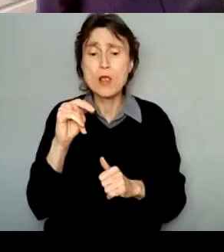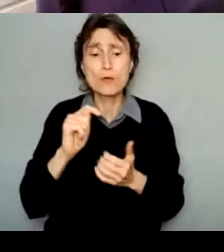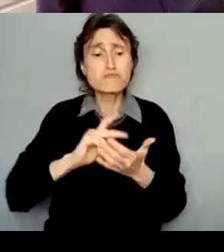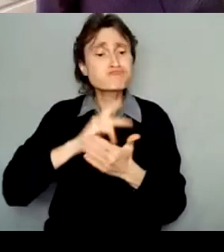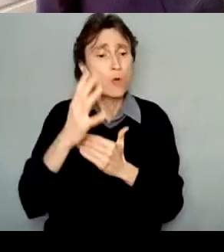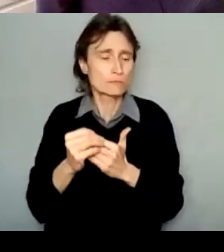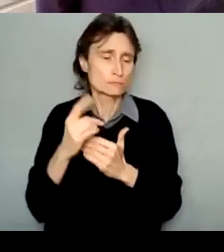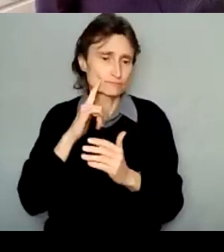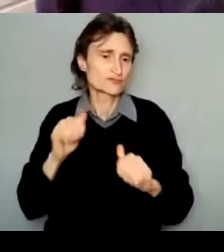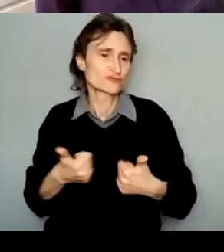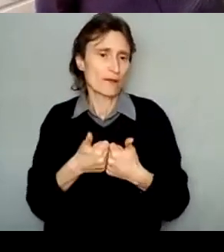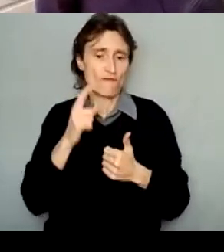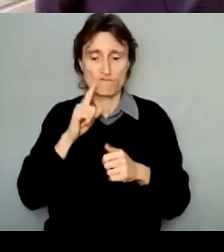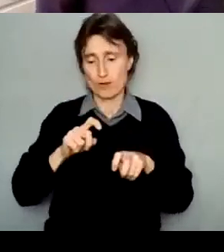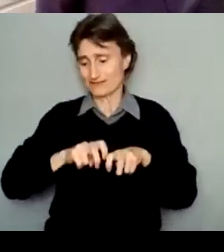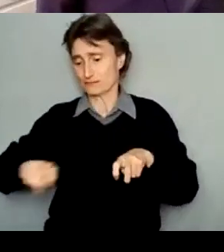challenge for assessment committees.